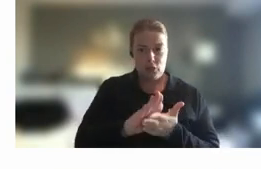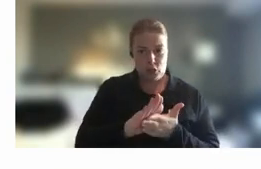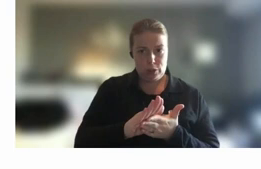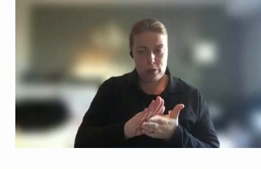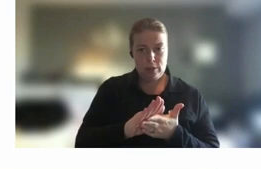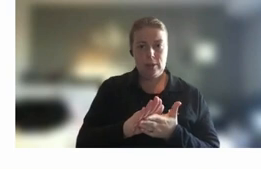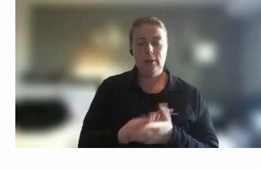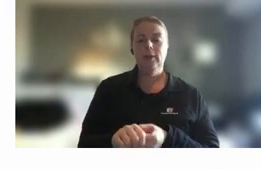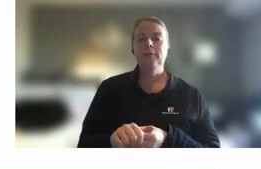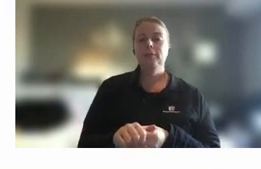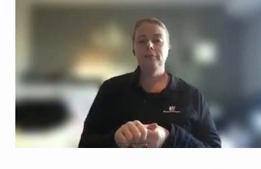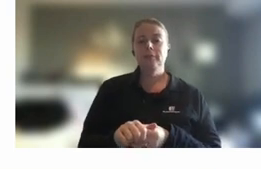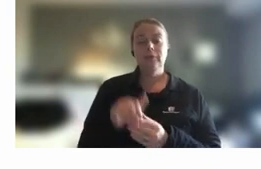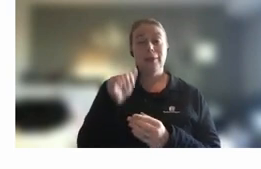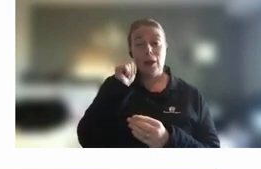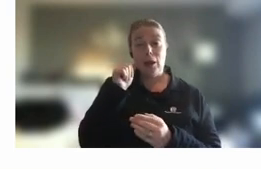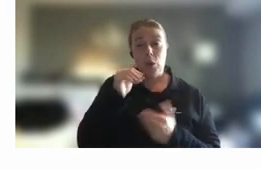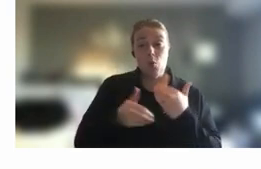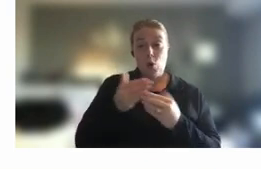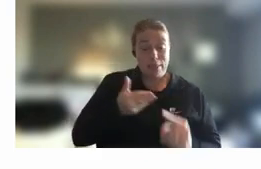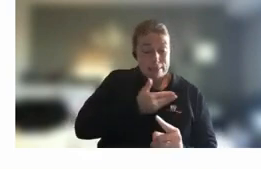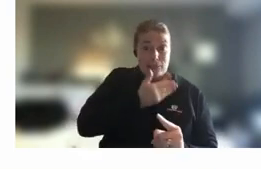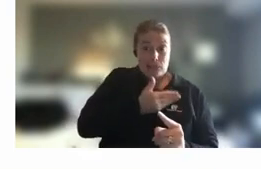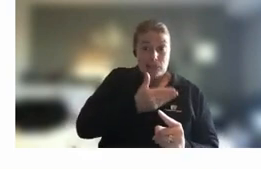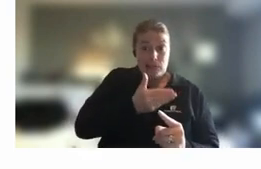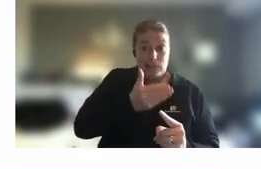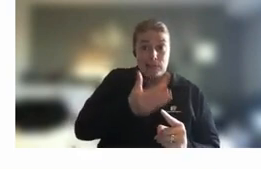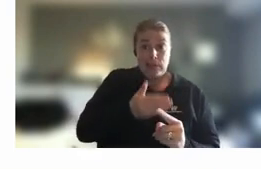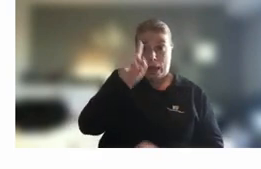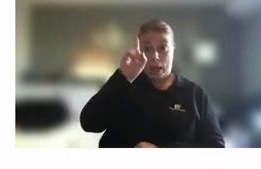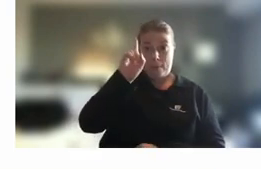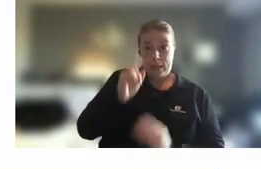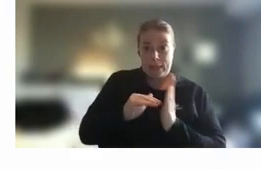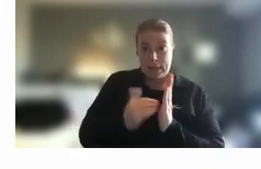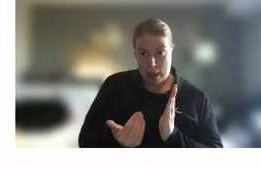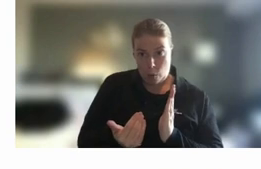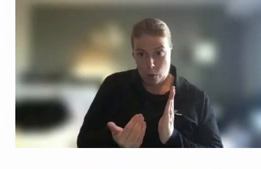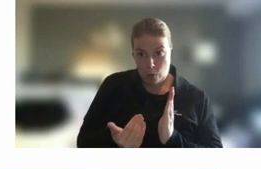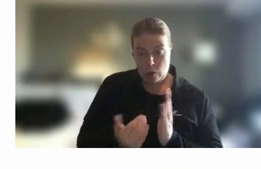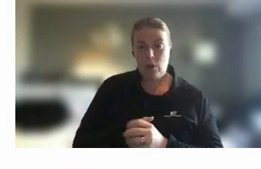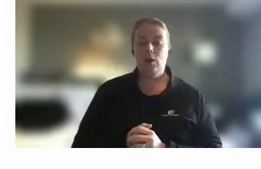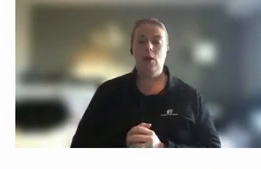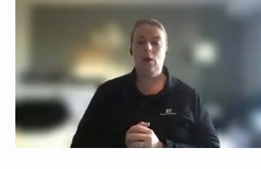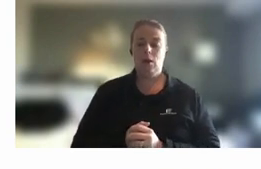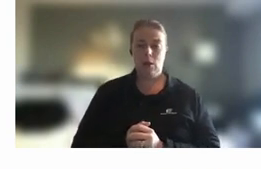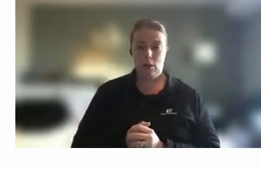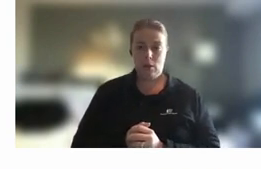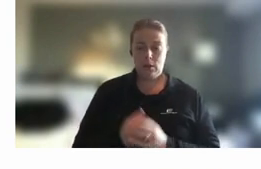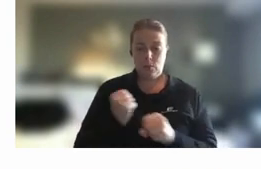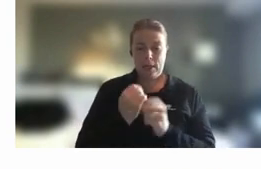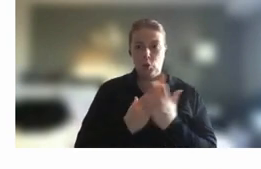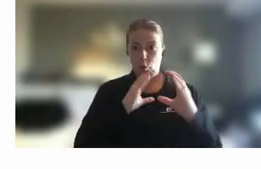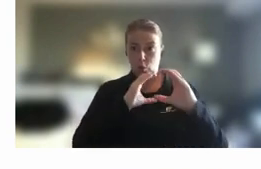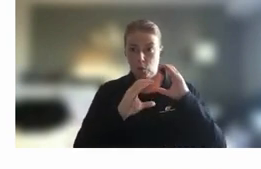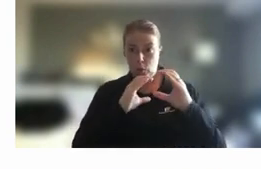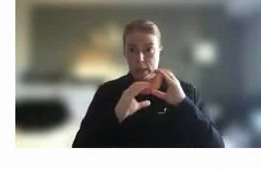various precursor processes are currently happening around that to make sure that the communication occurs correctly that there